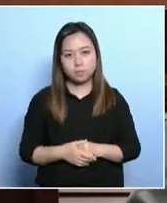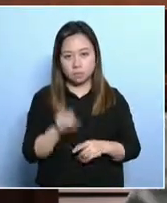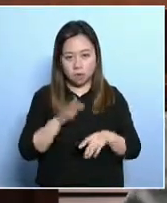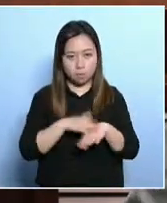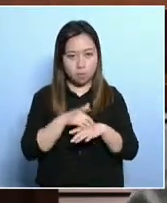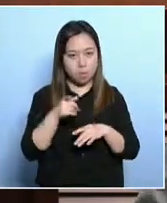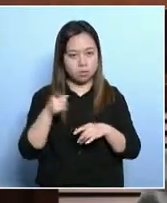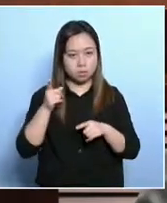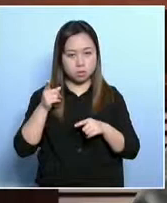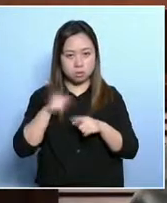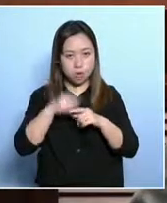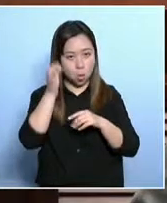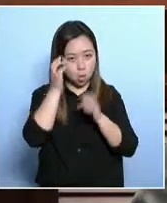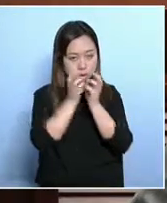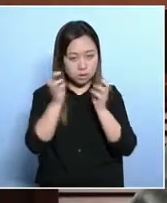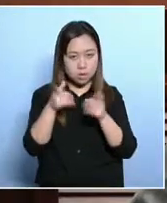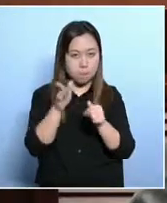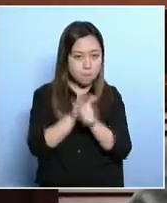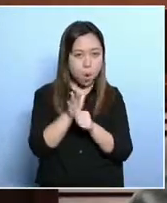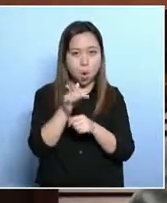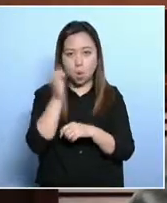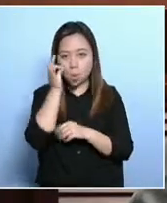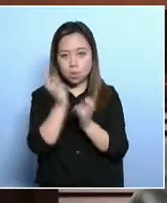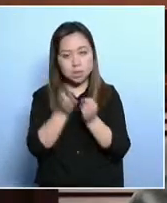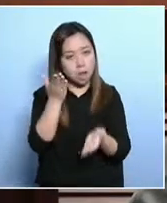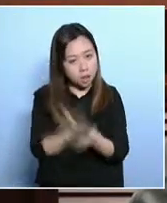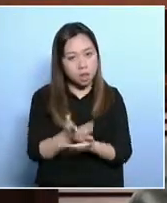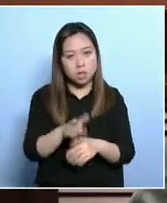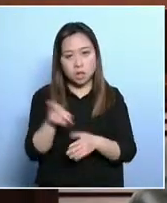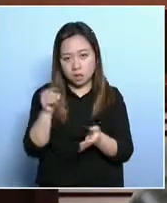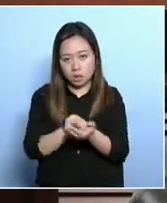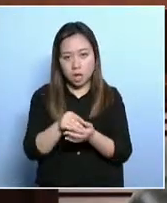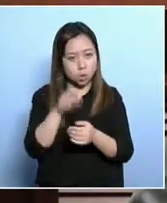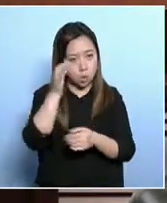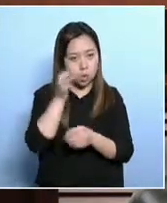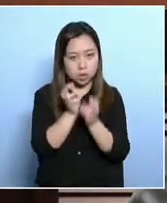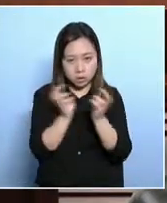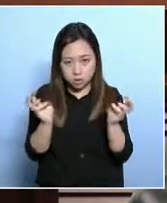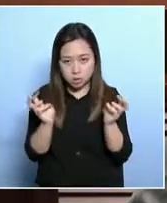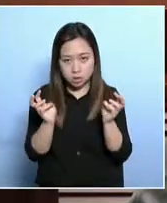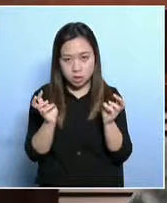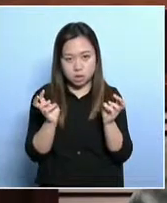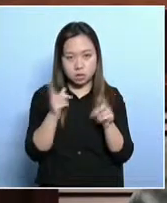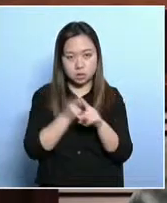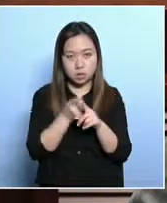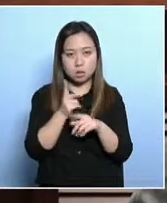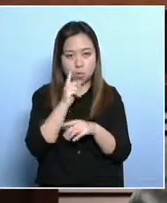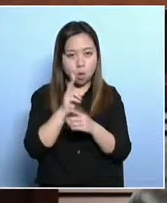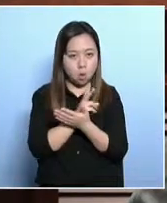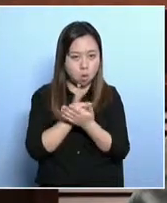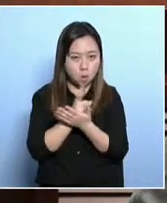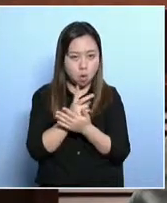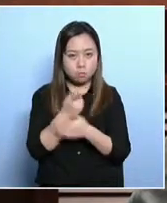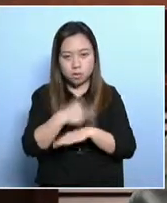are more people under the poverty line. So the poverty line is not